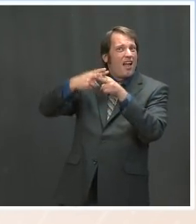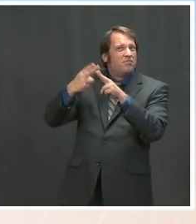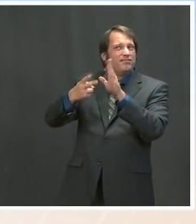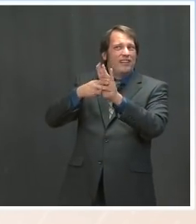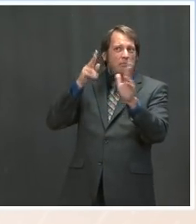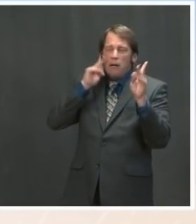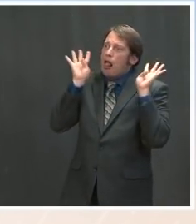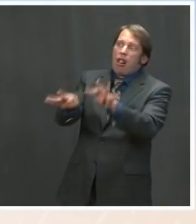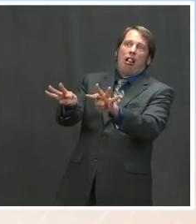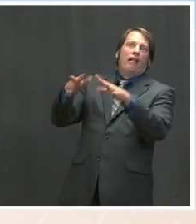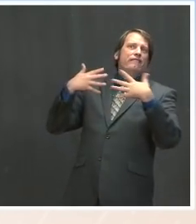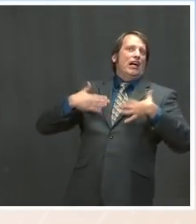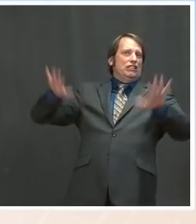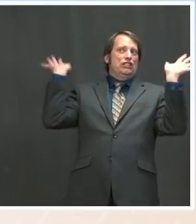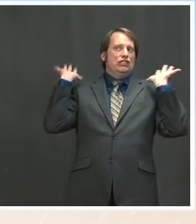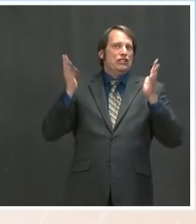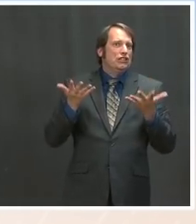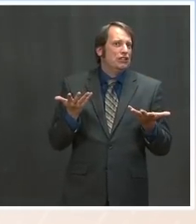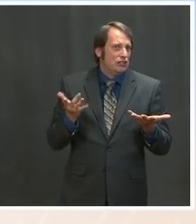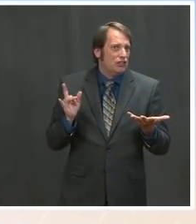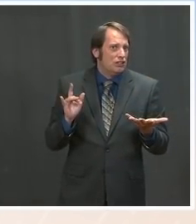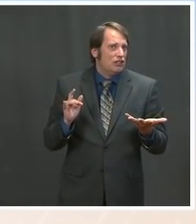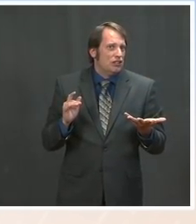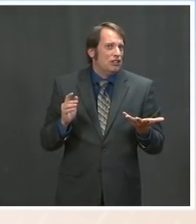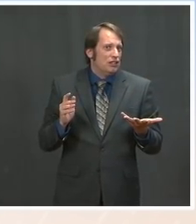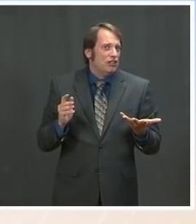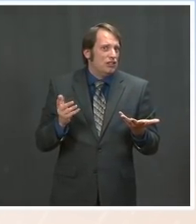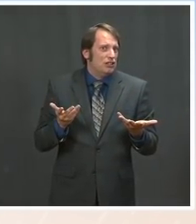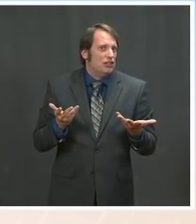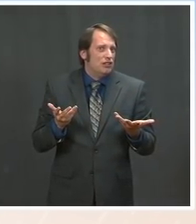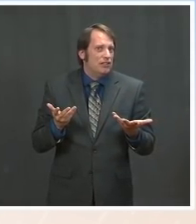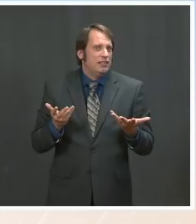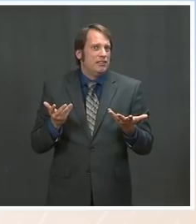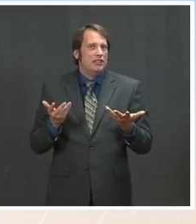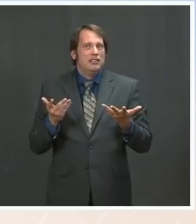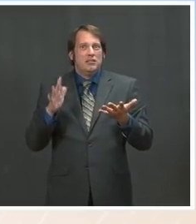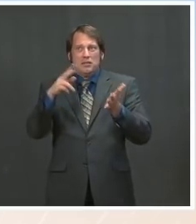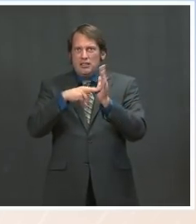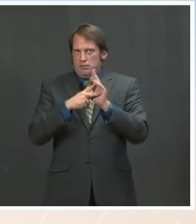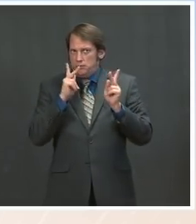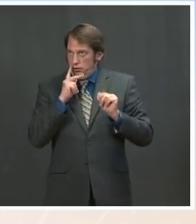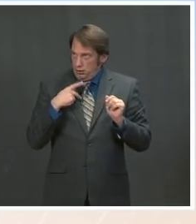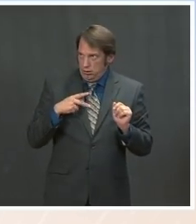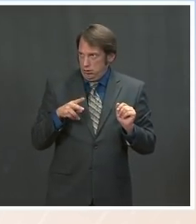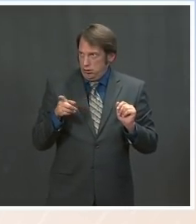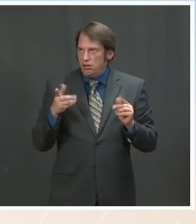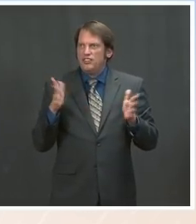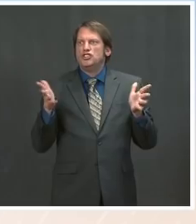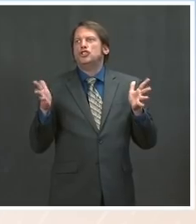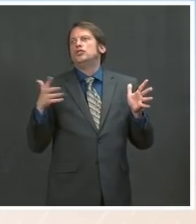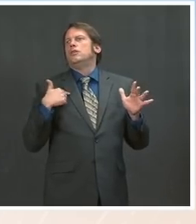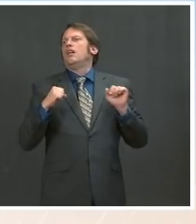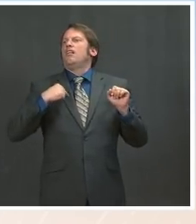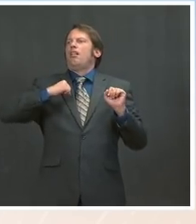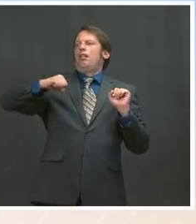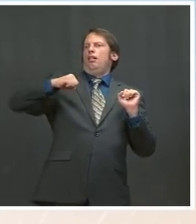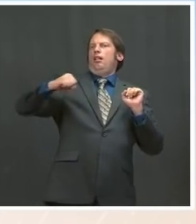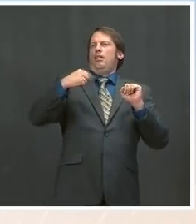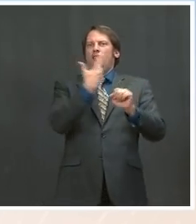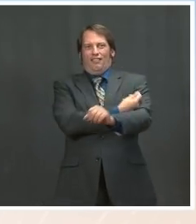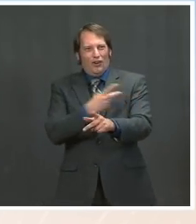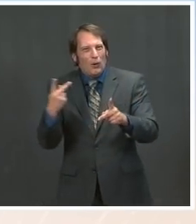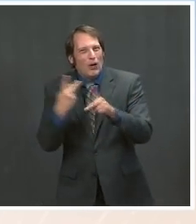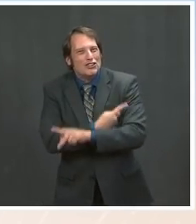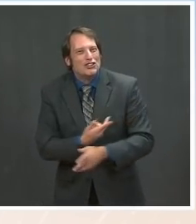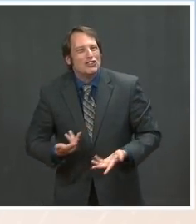administration's efforts to reach out to skeptical or hesitant Americans about getting vaccinated? Ms. Well, it's interesting. We actually haven't